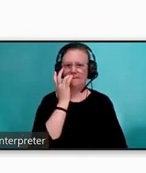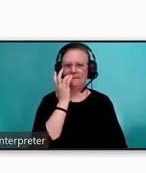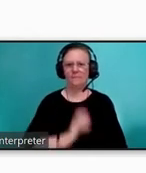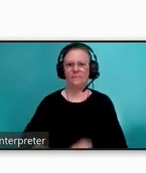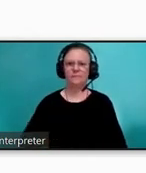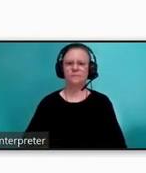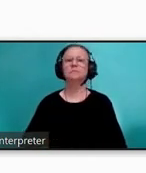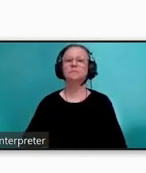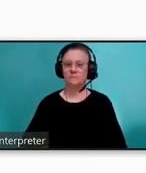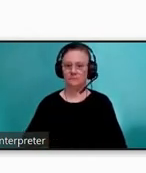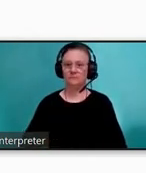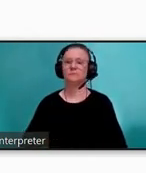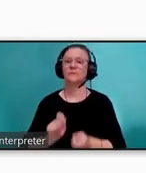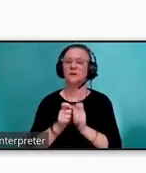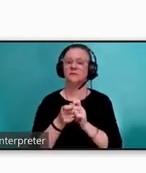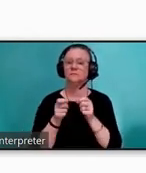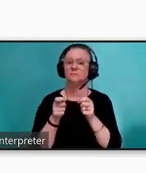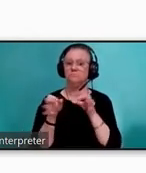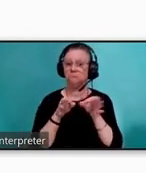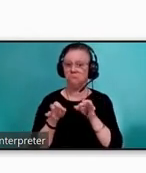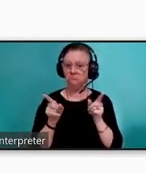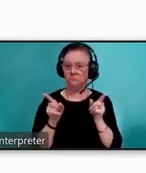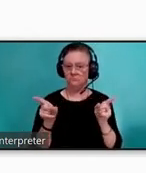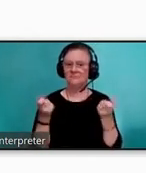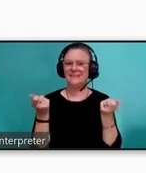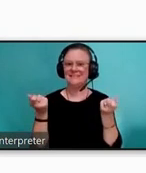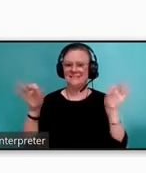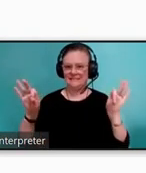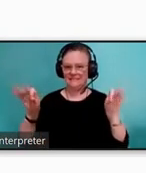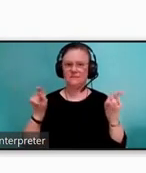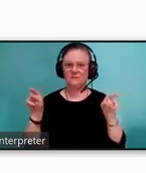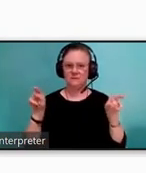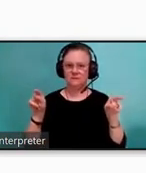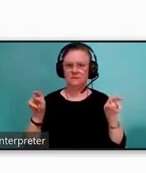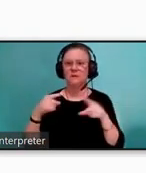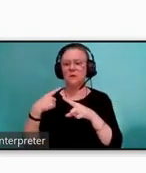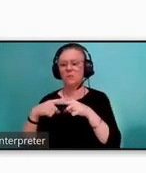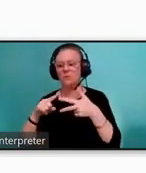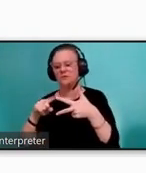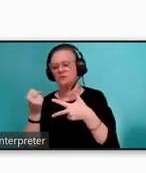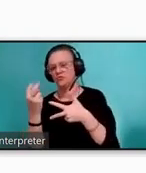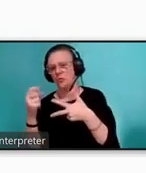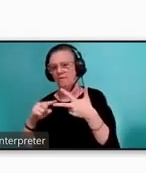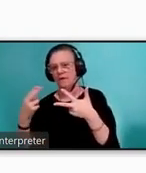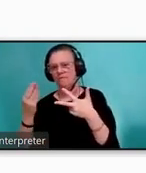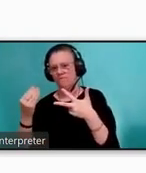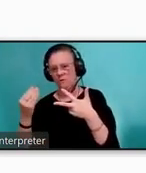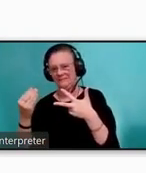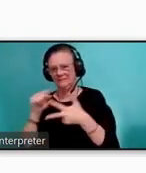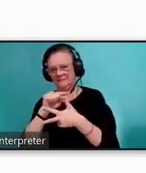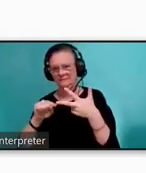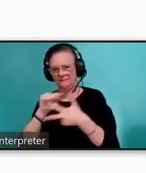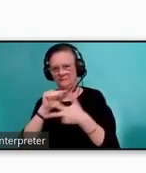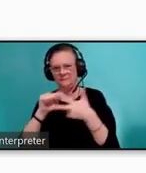The changes covered in the next two slides for Route 19 and Routes 12 and 14 did not